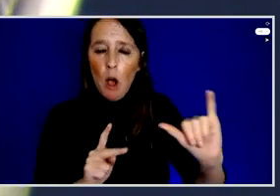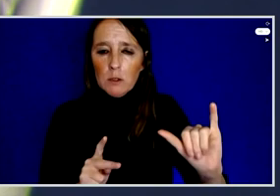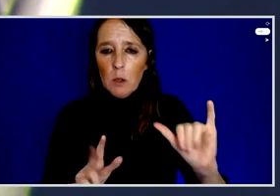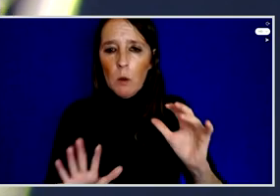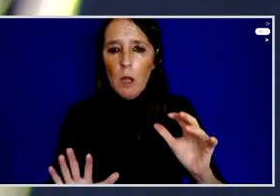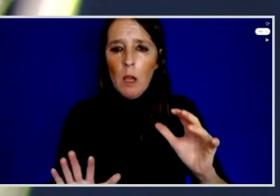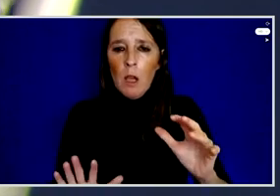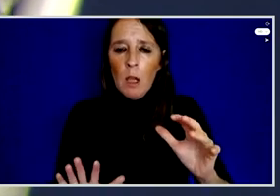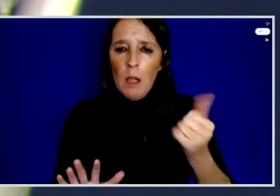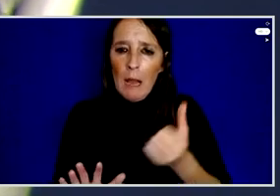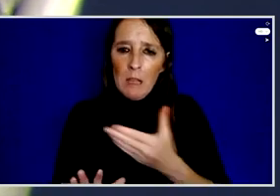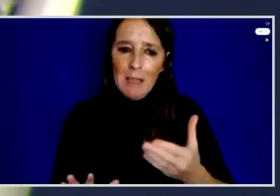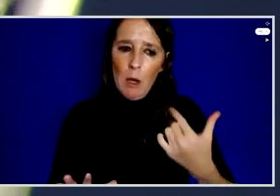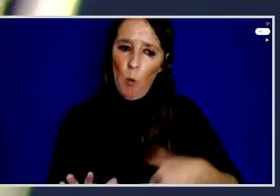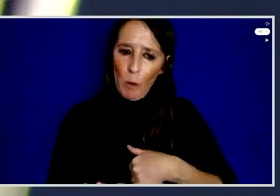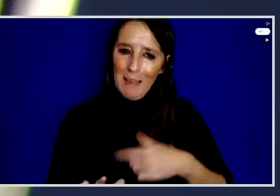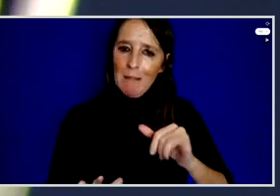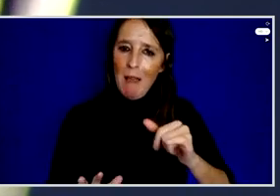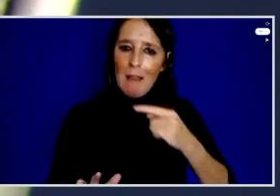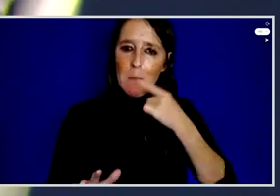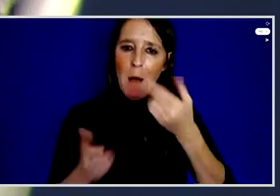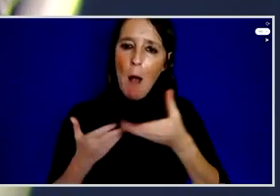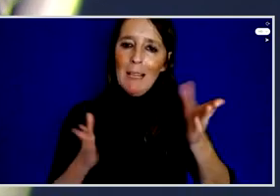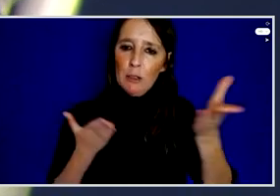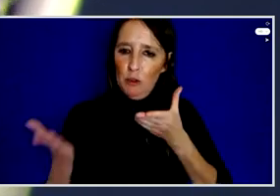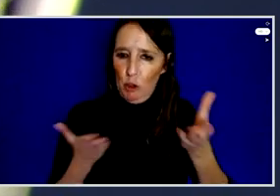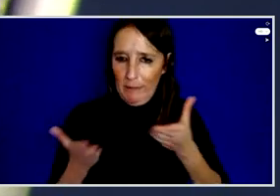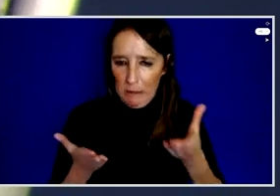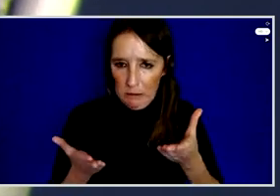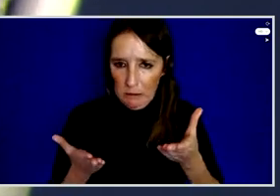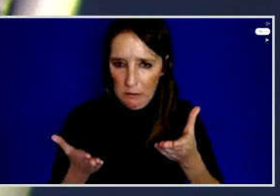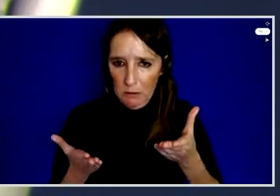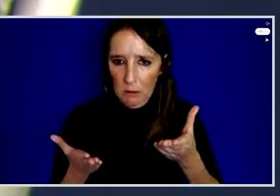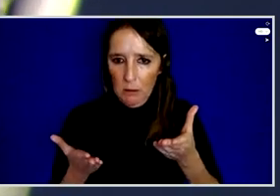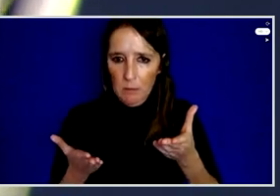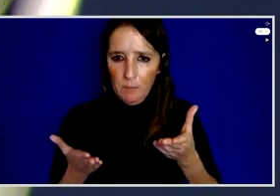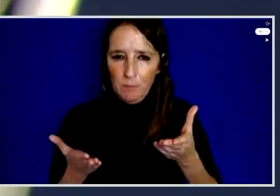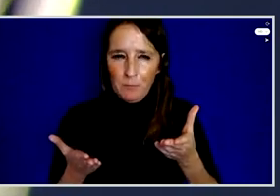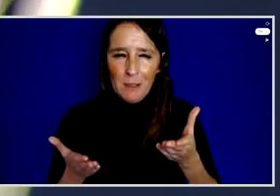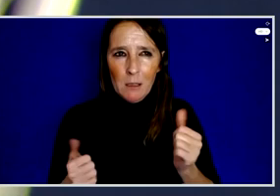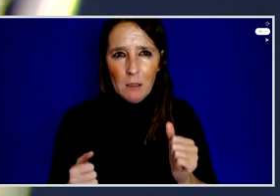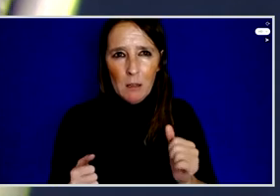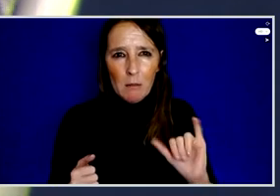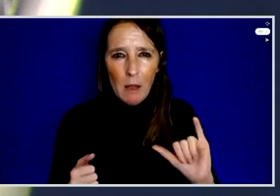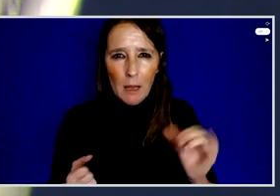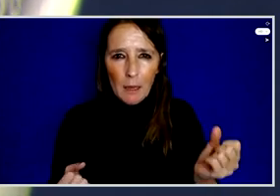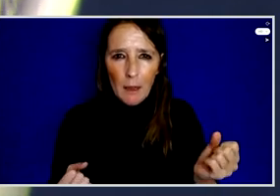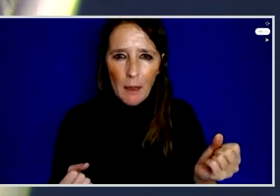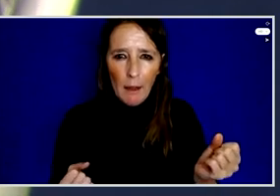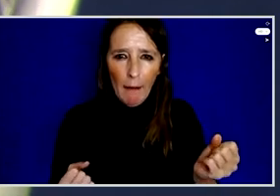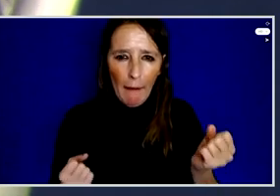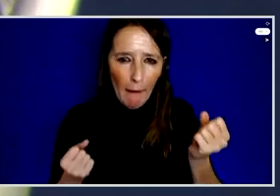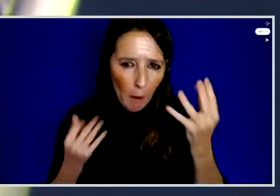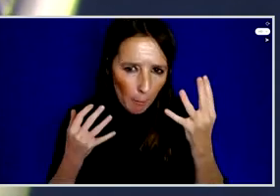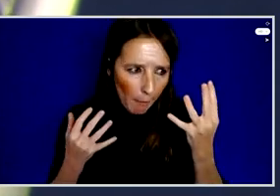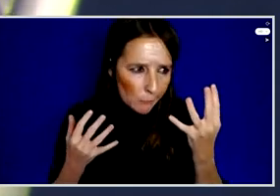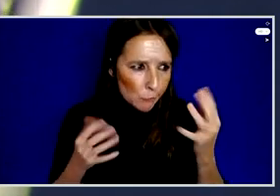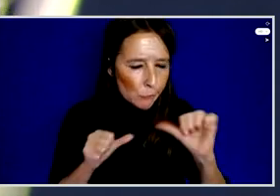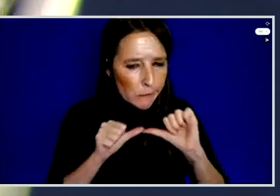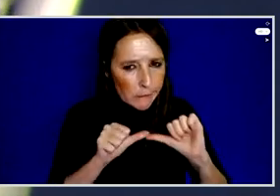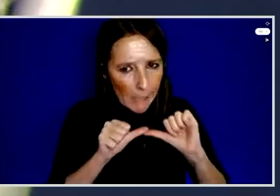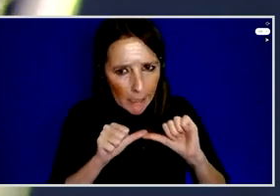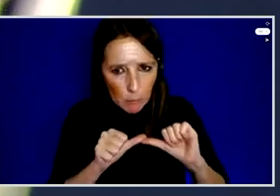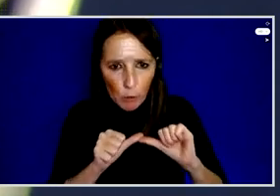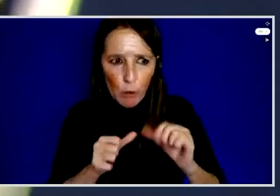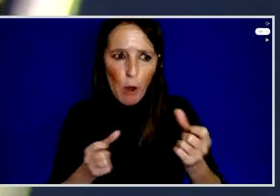public service and should not be measured from standpoint of view is like how much sustainable is, how much is good on the market